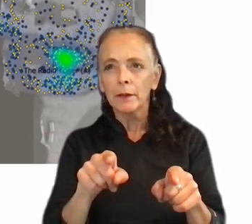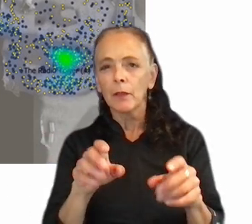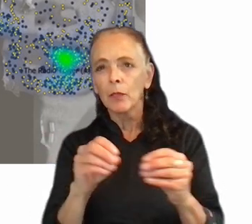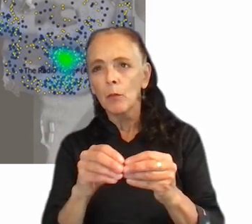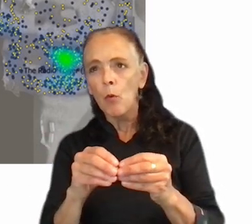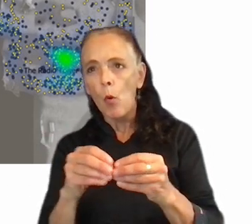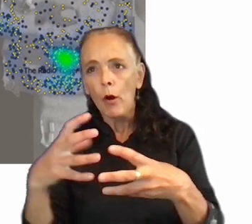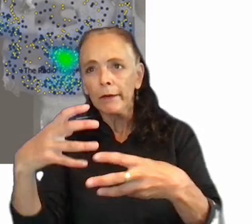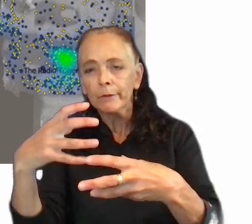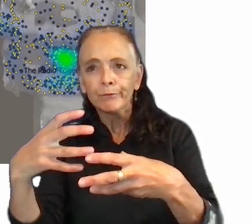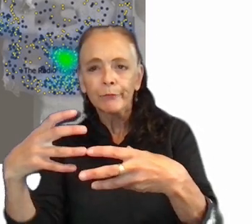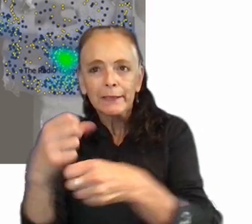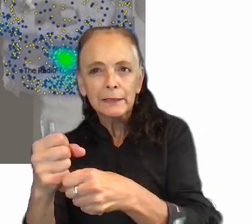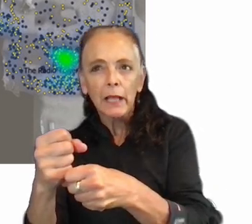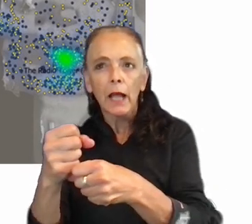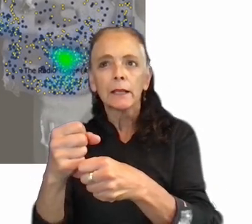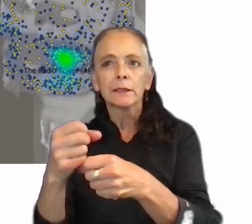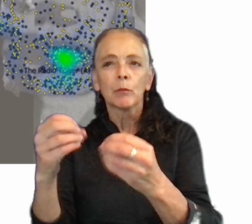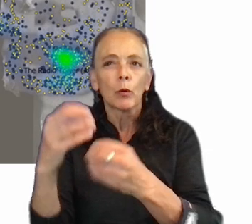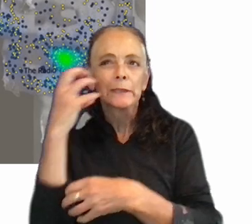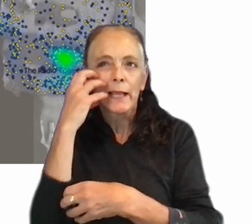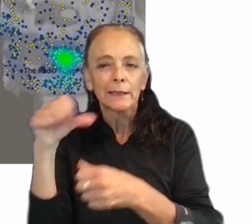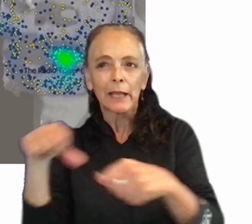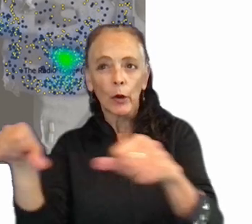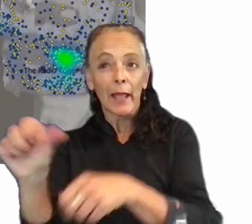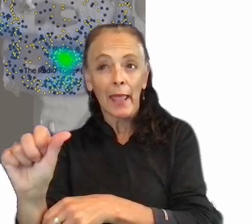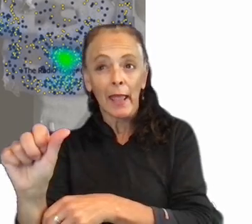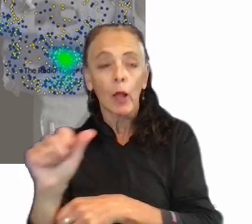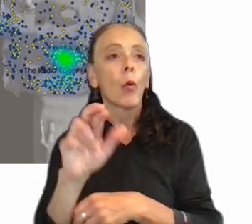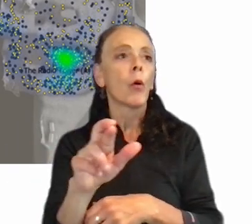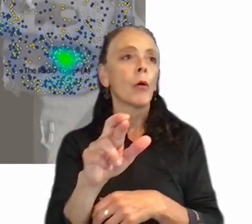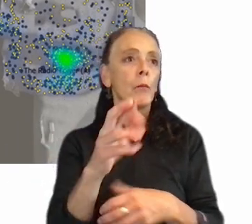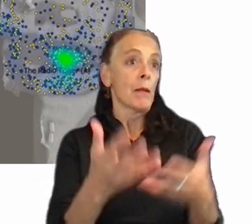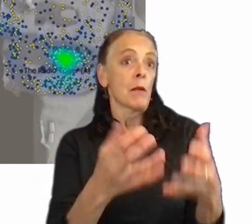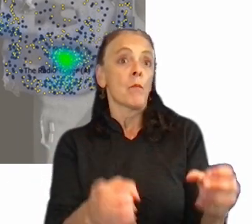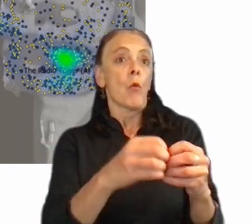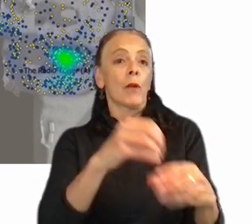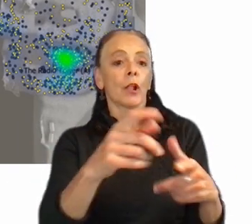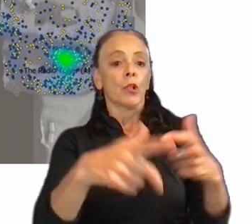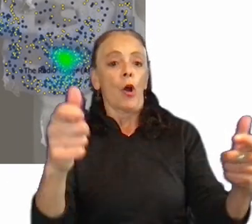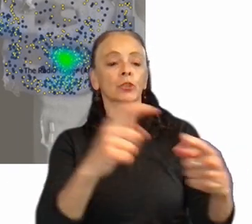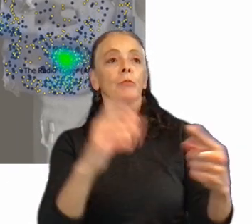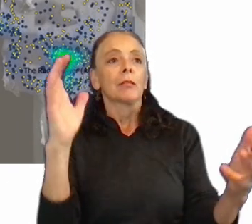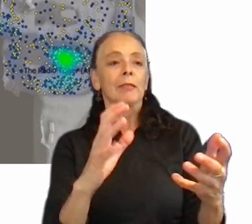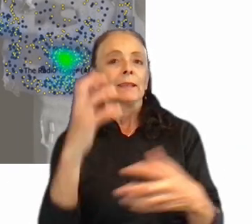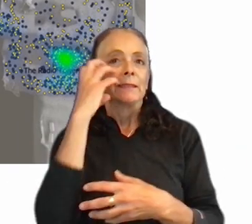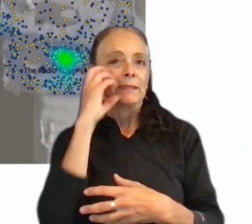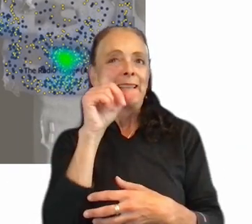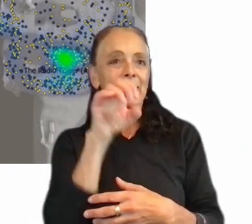concise but more dense area A or rather in the larger but less dense area B.